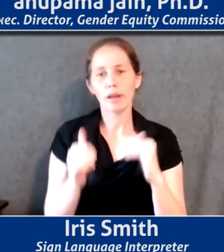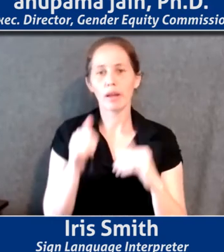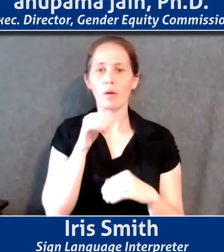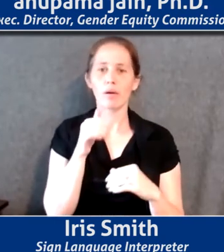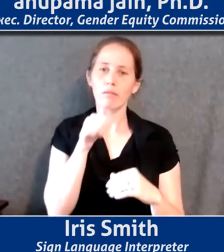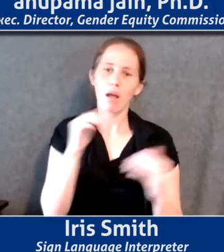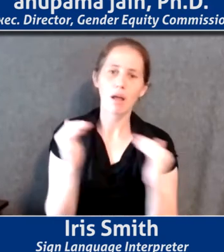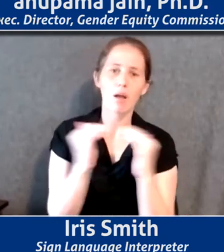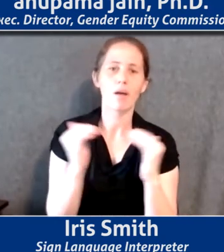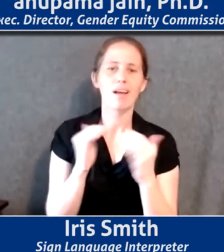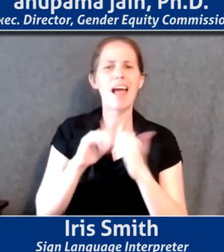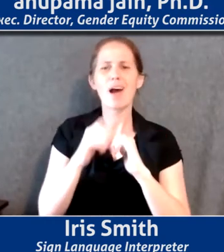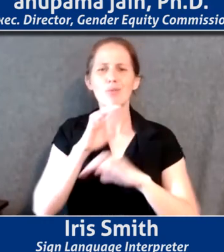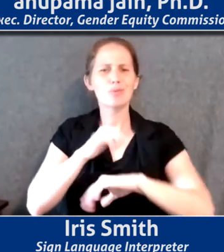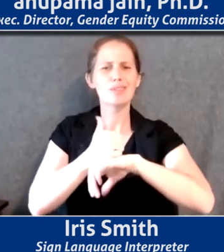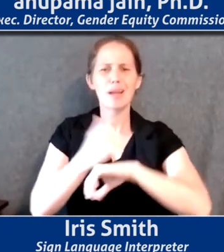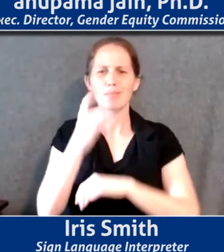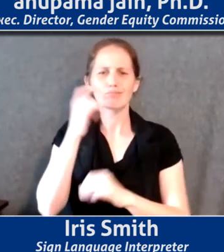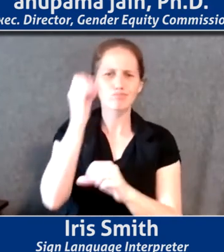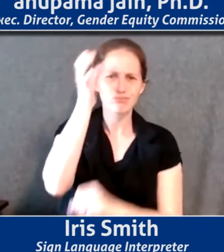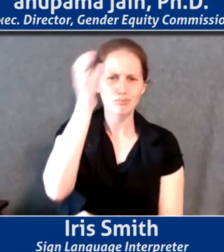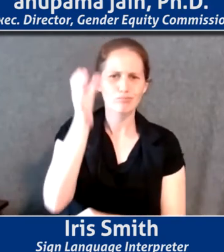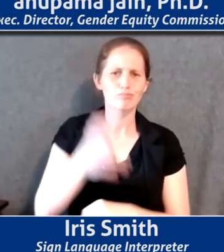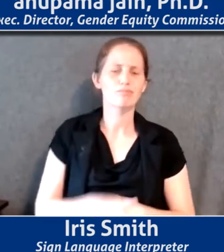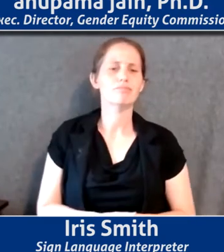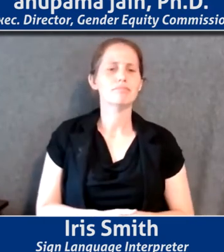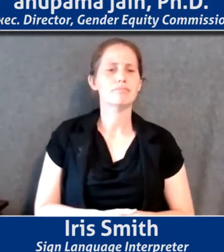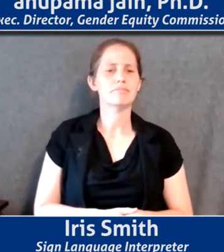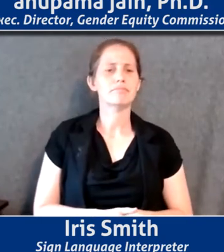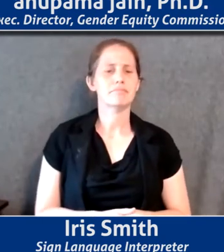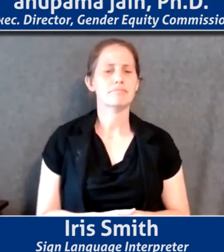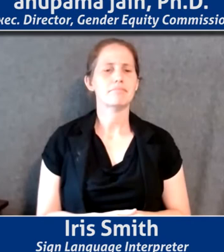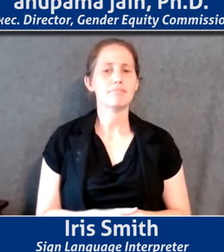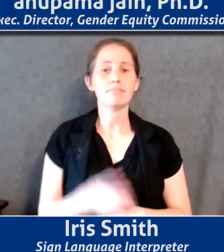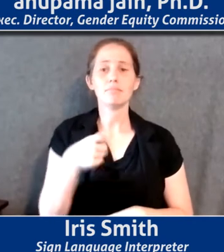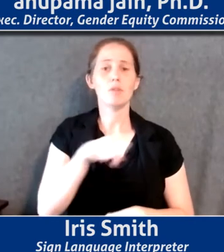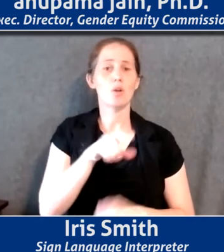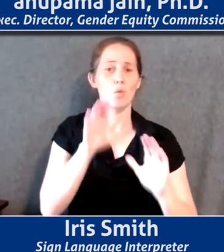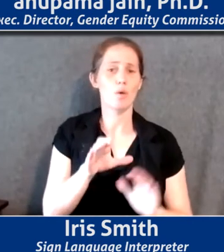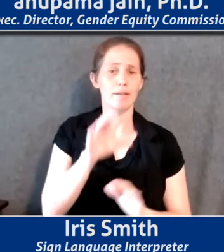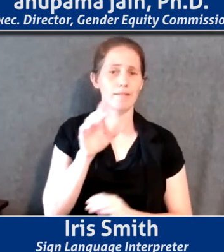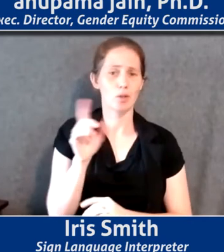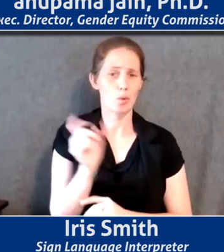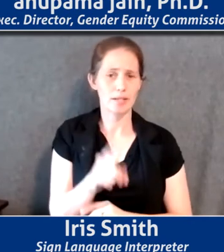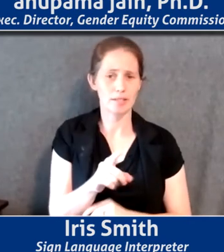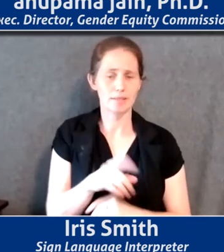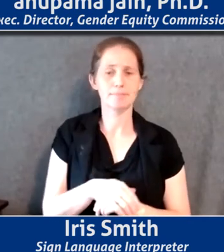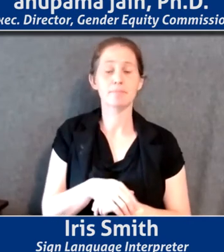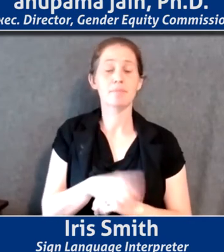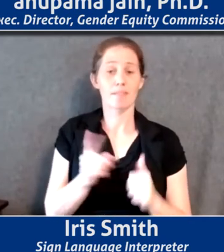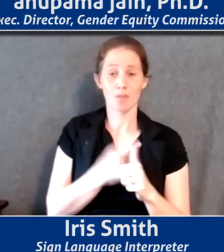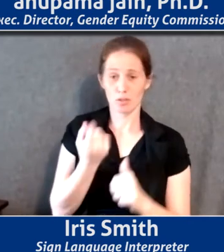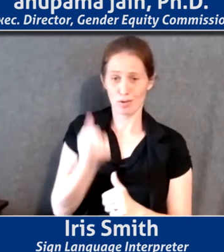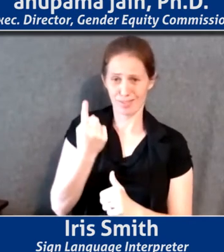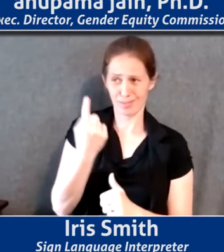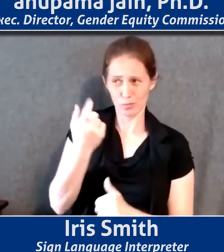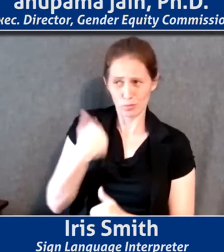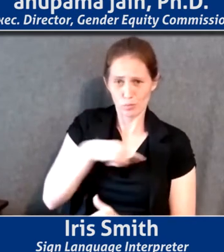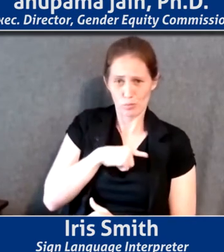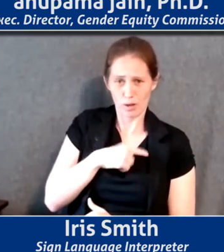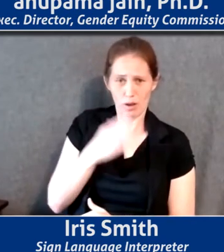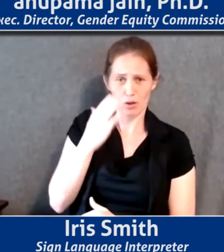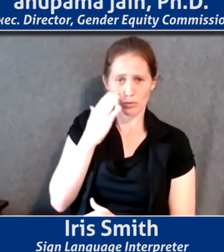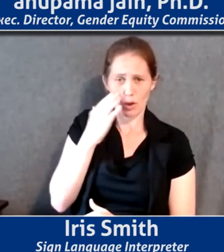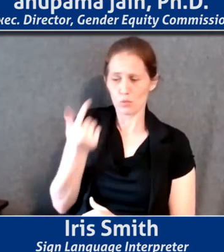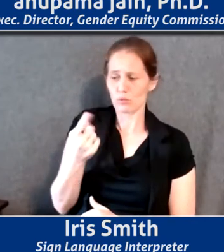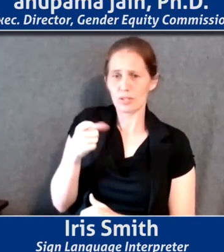how would you help frame those ideas for us? Those are great questions. On the one hand, all of us experience gender from the